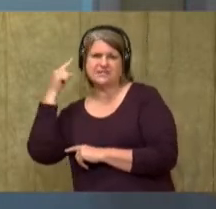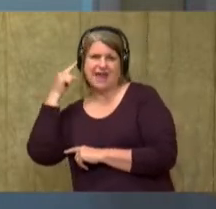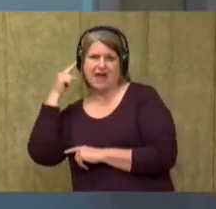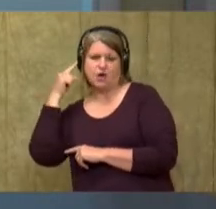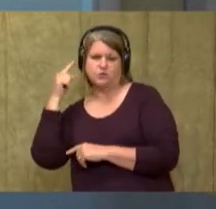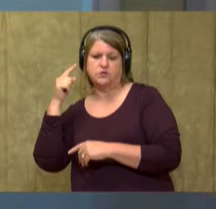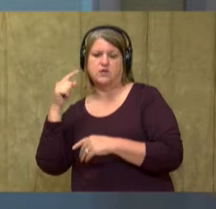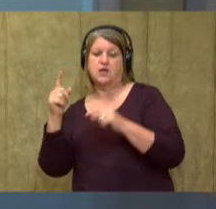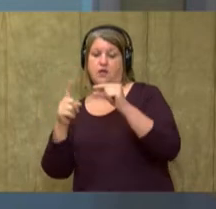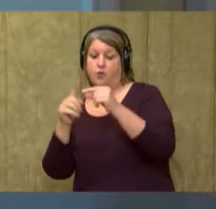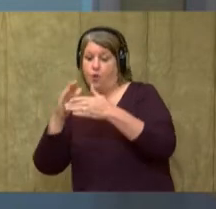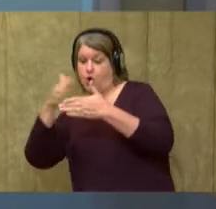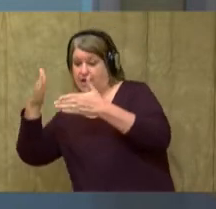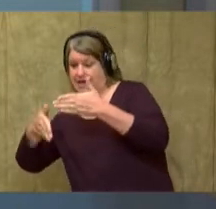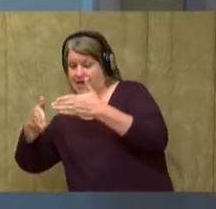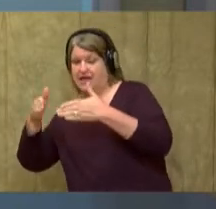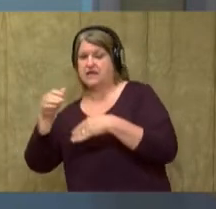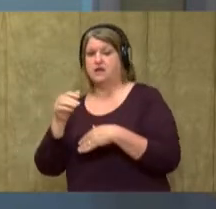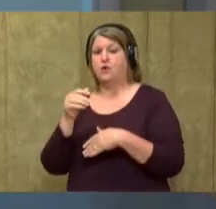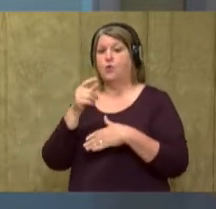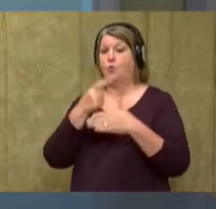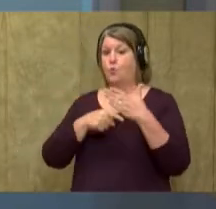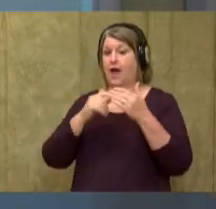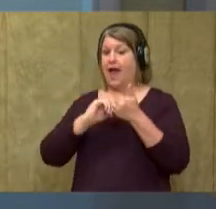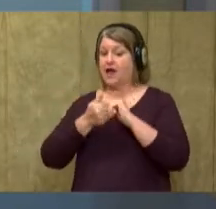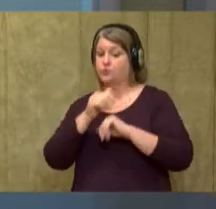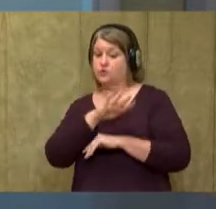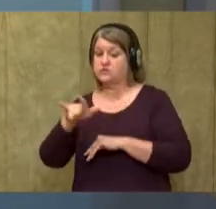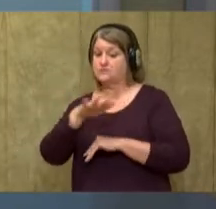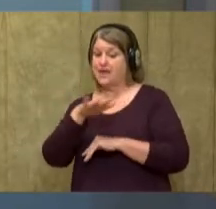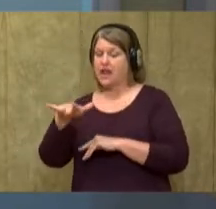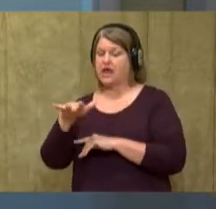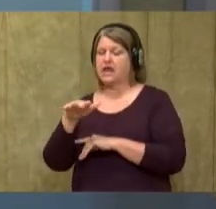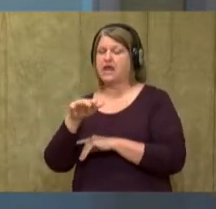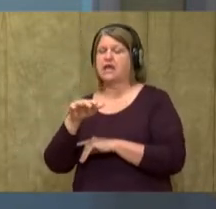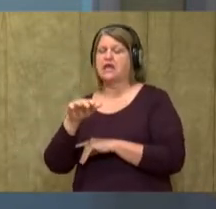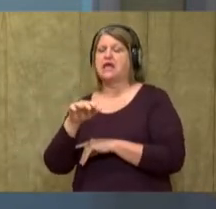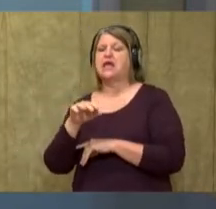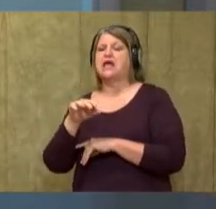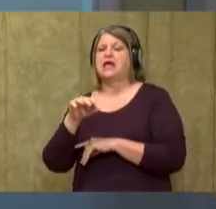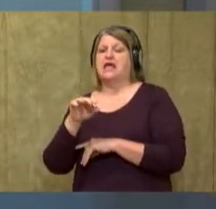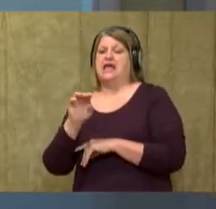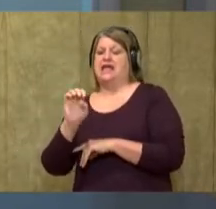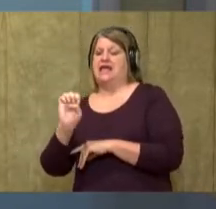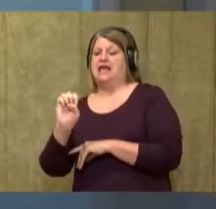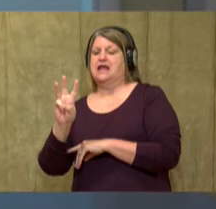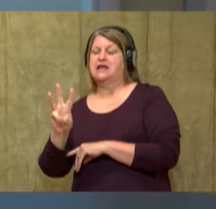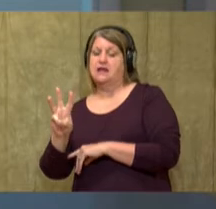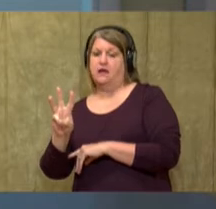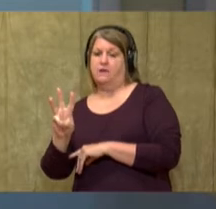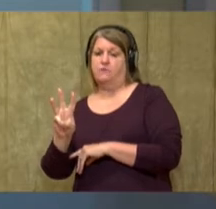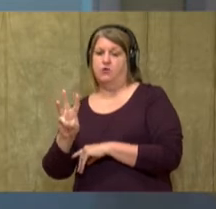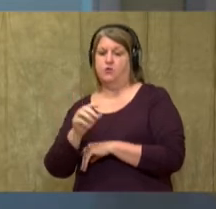end. At So, what spelling are we going to use? E-W. Let's write grew. Grew.